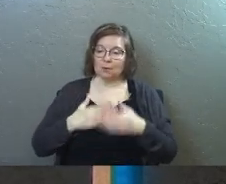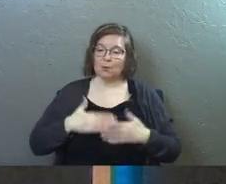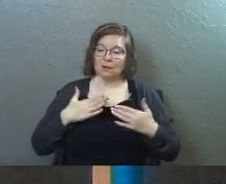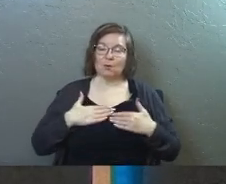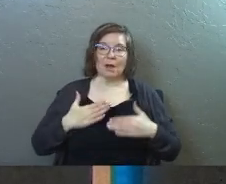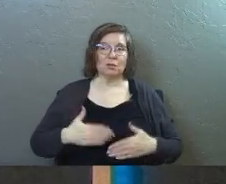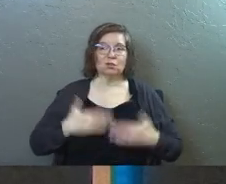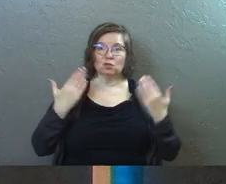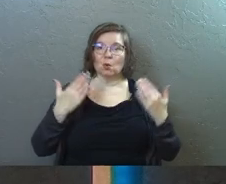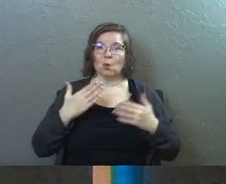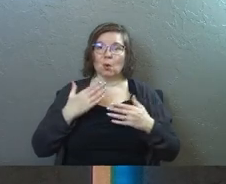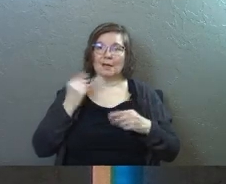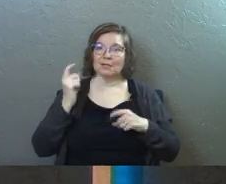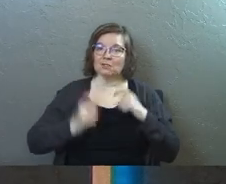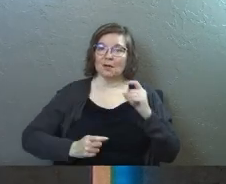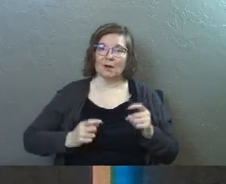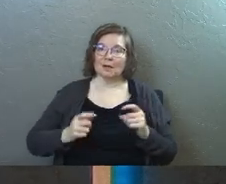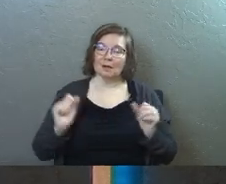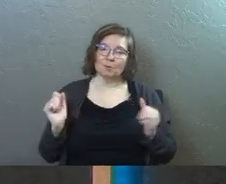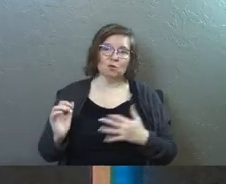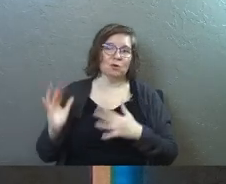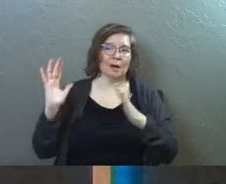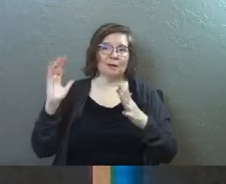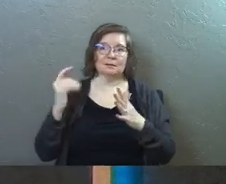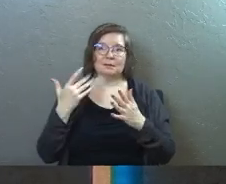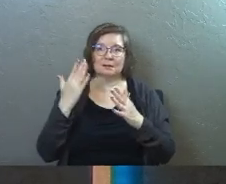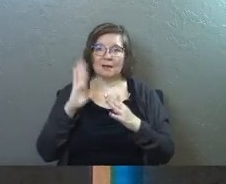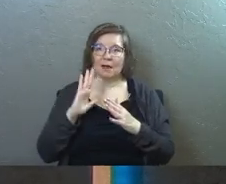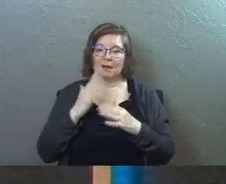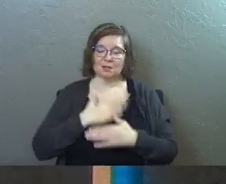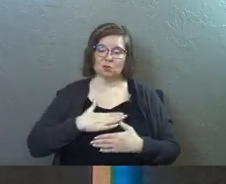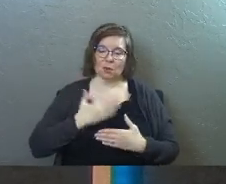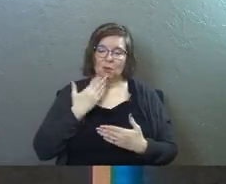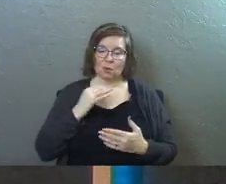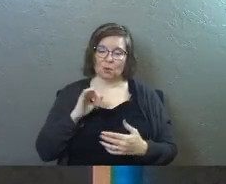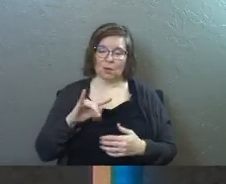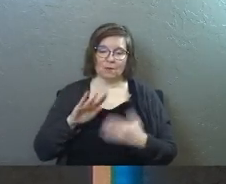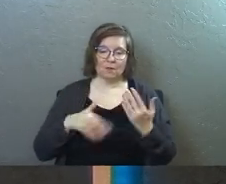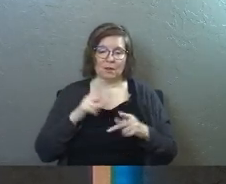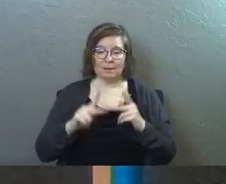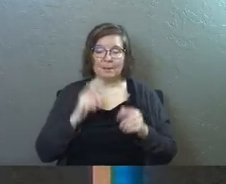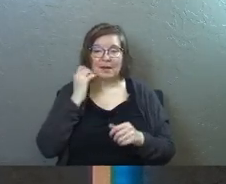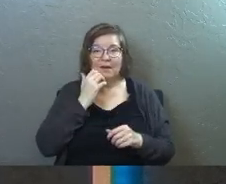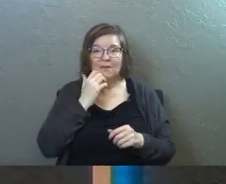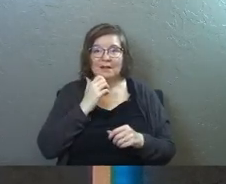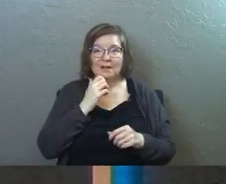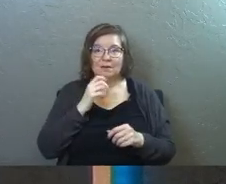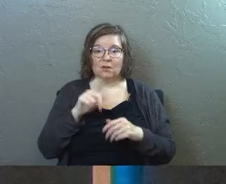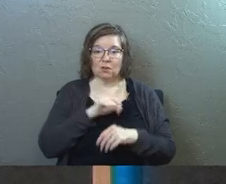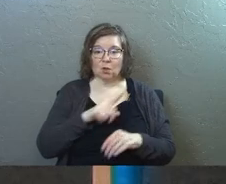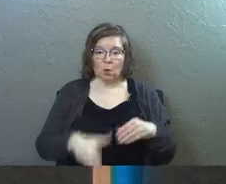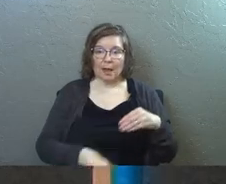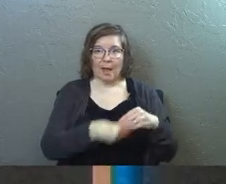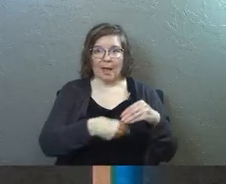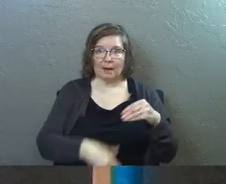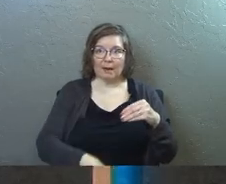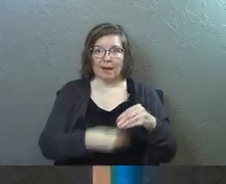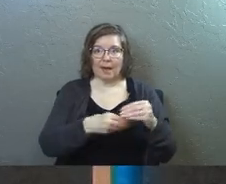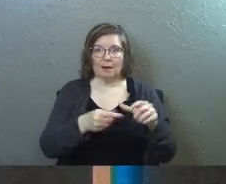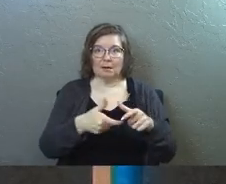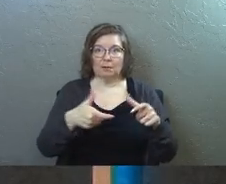and generosity, all the while praising God and enjoying the goodwill of all the people. And each day, the Lord added to their fellowship